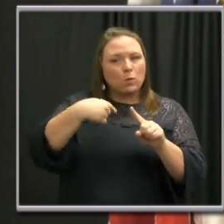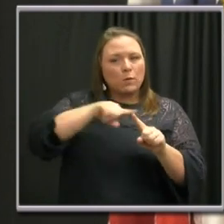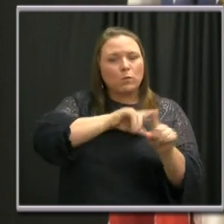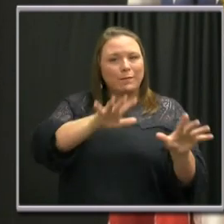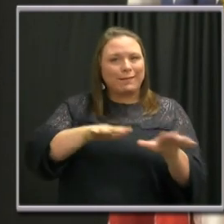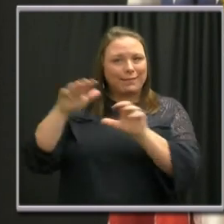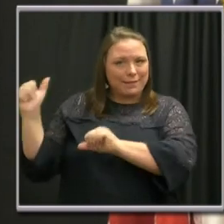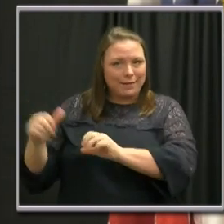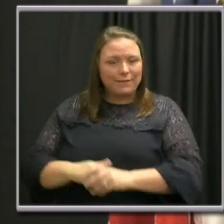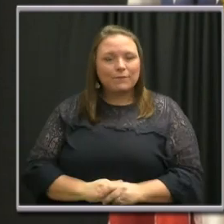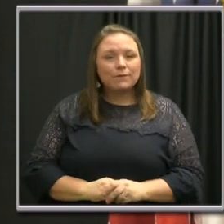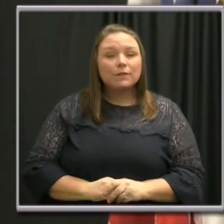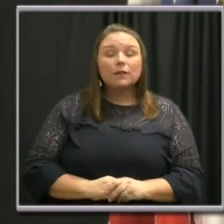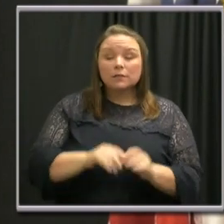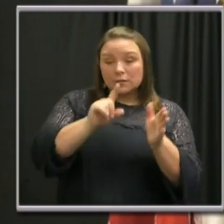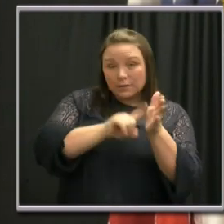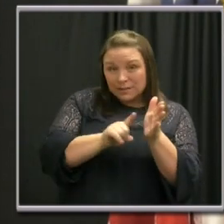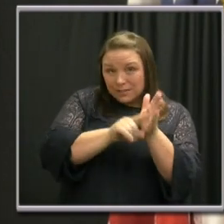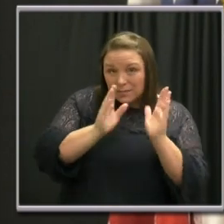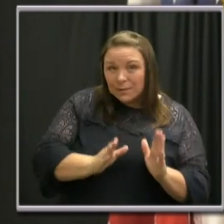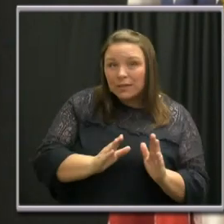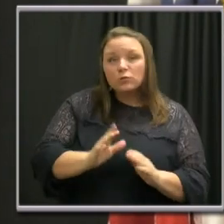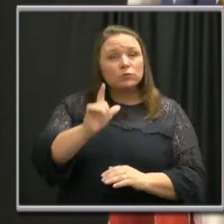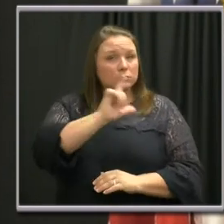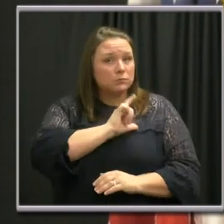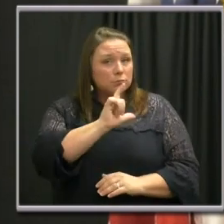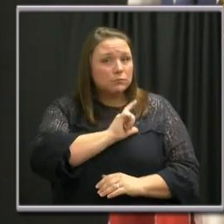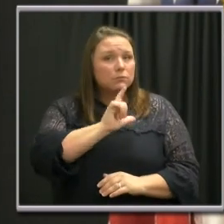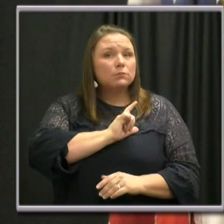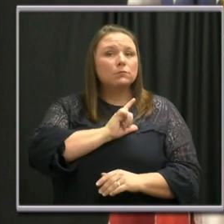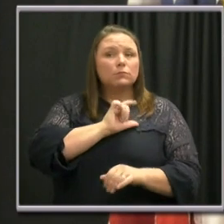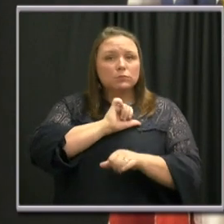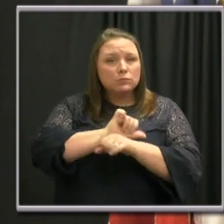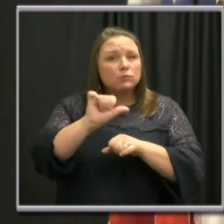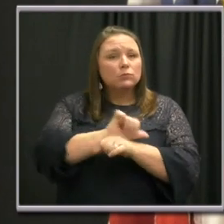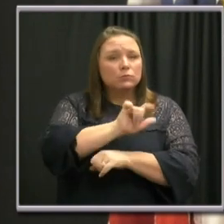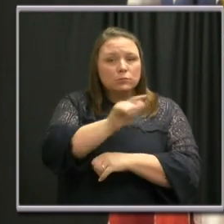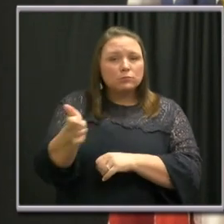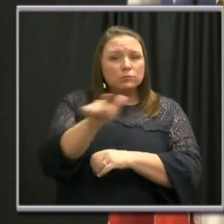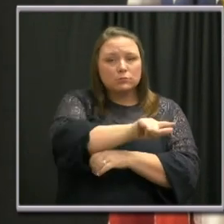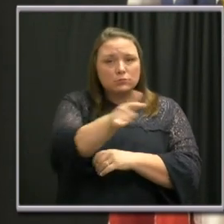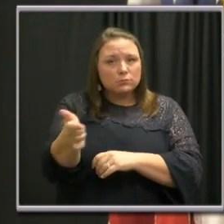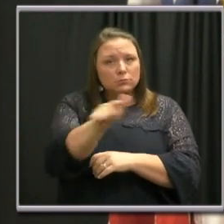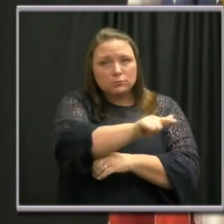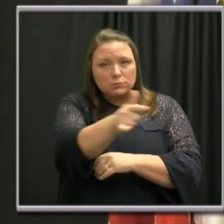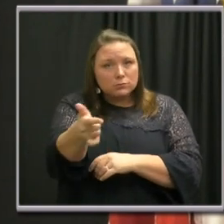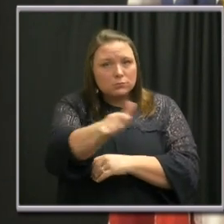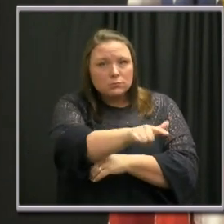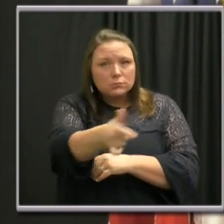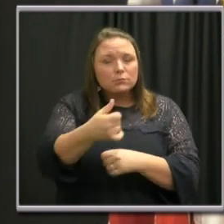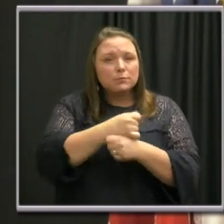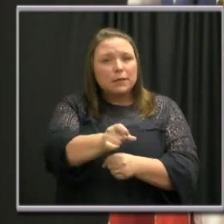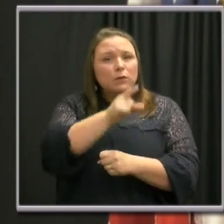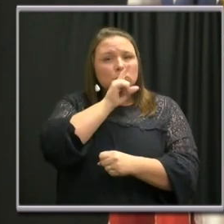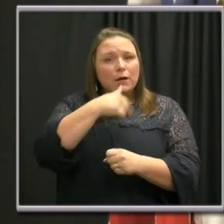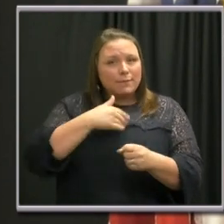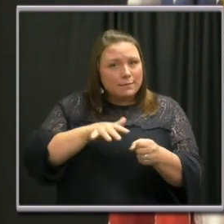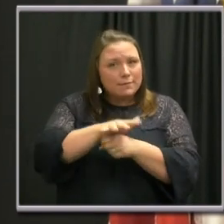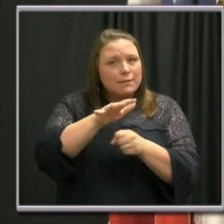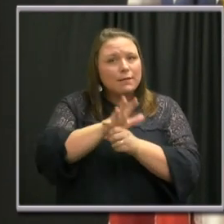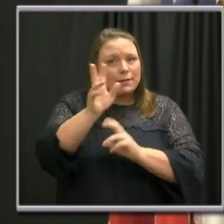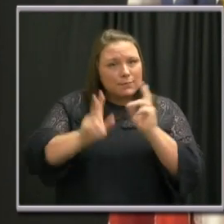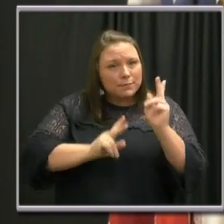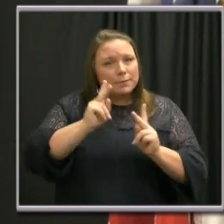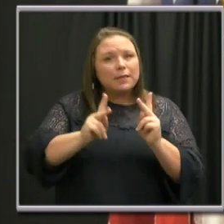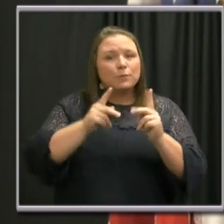Our inspectors and police officers are working alternative shifts to make sure we get coverage during